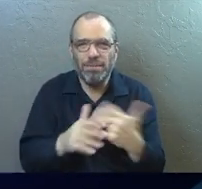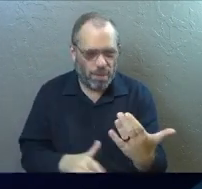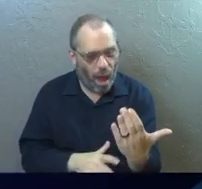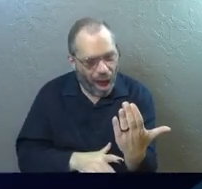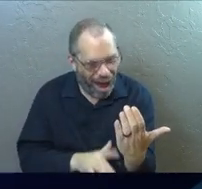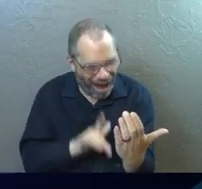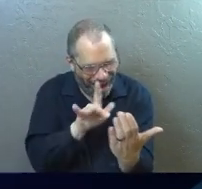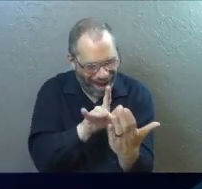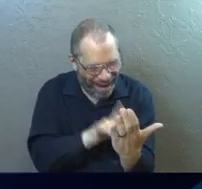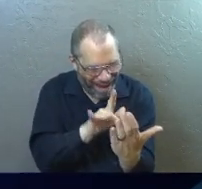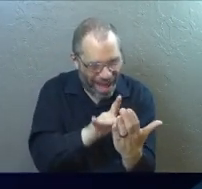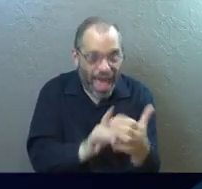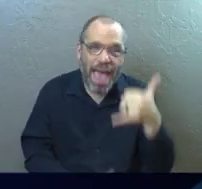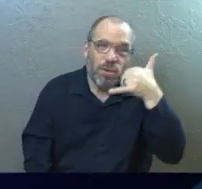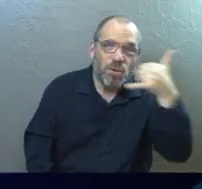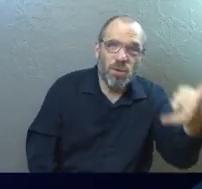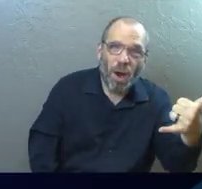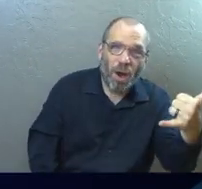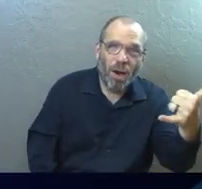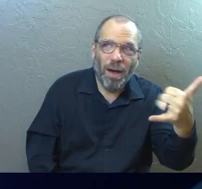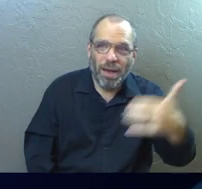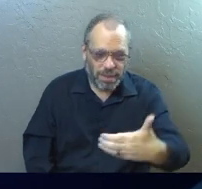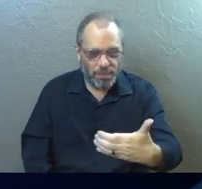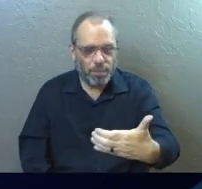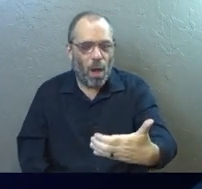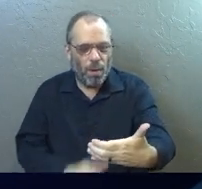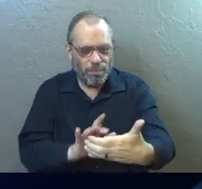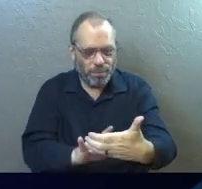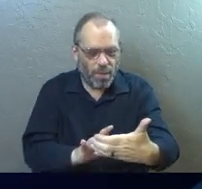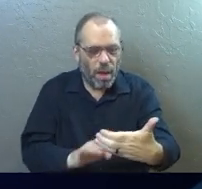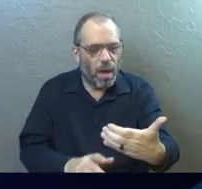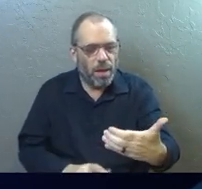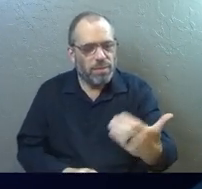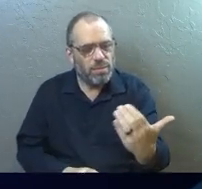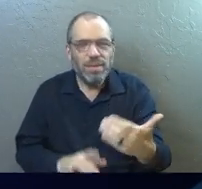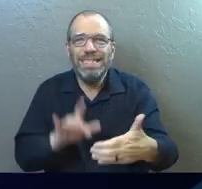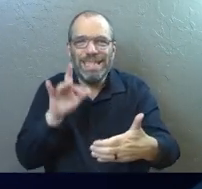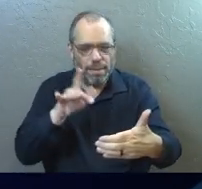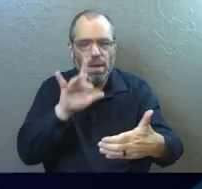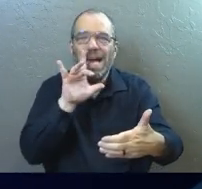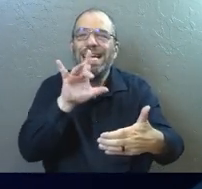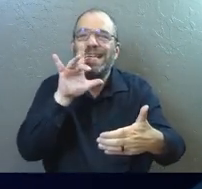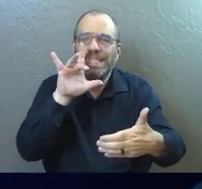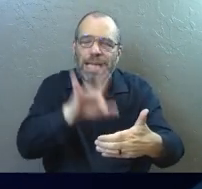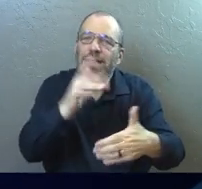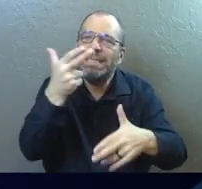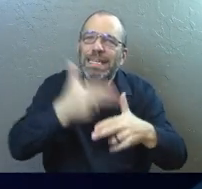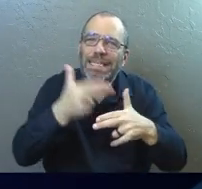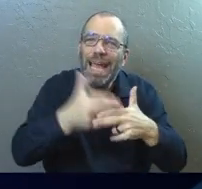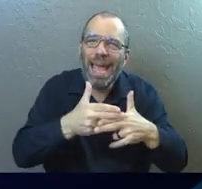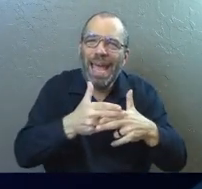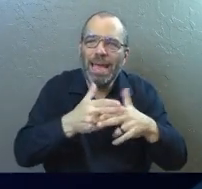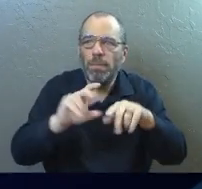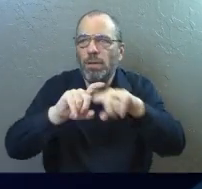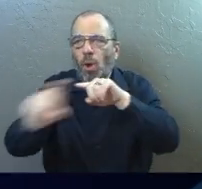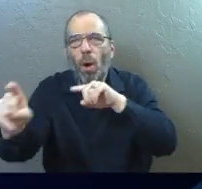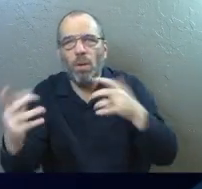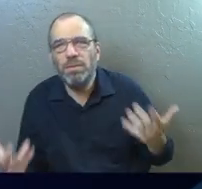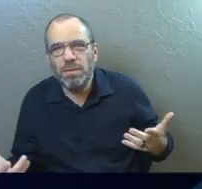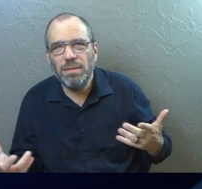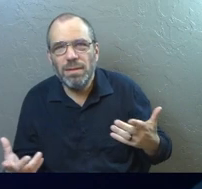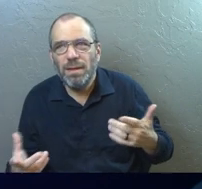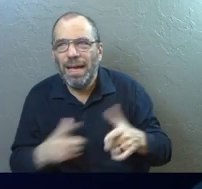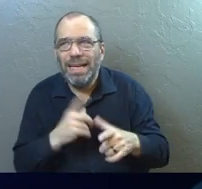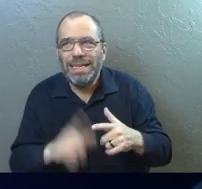let alone make calls. And then you can just go and you could search for somebody's name and you just hit the name and it magically dials them